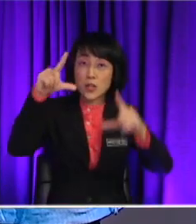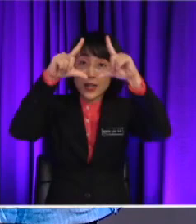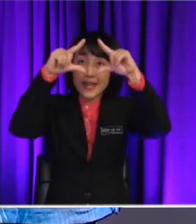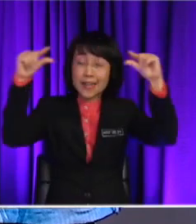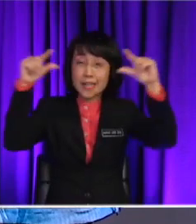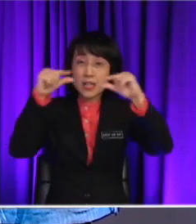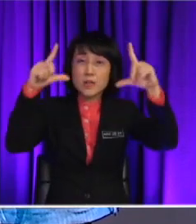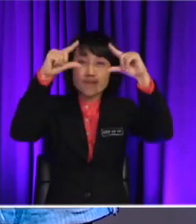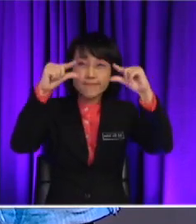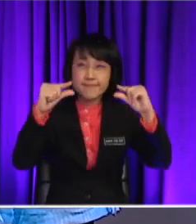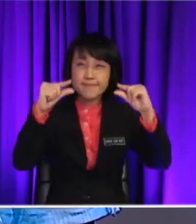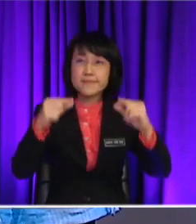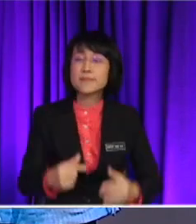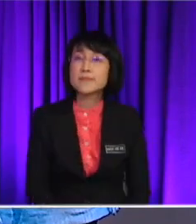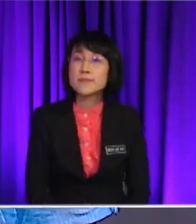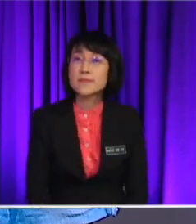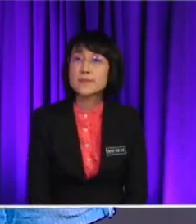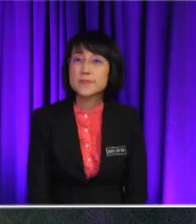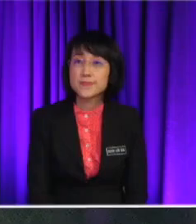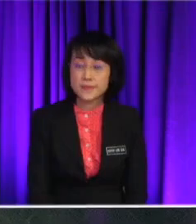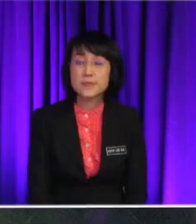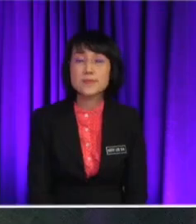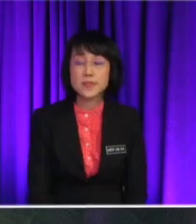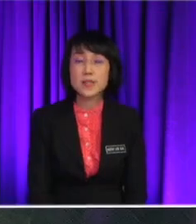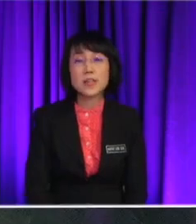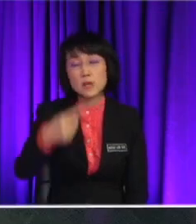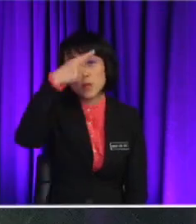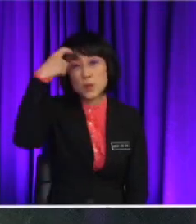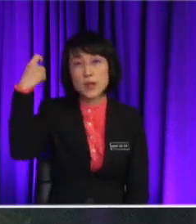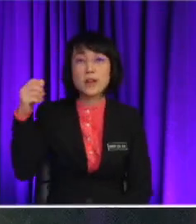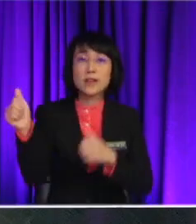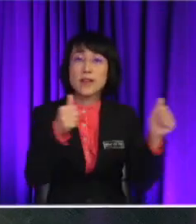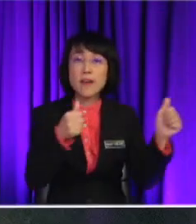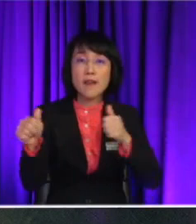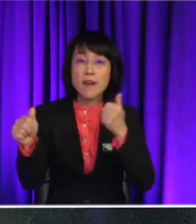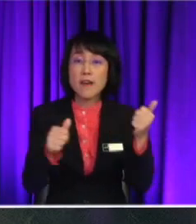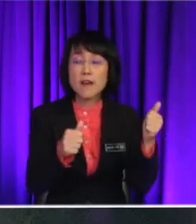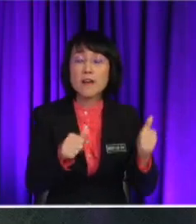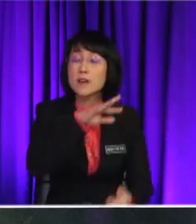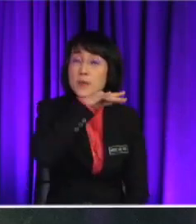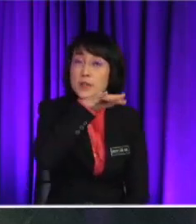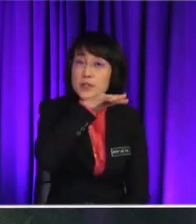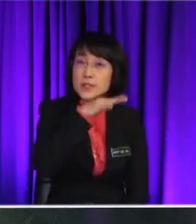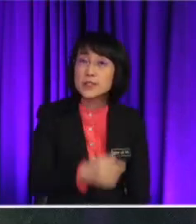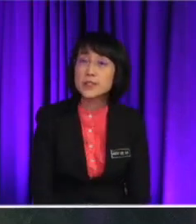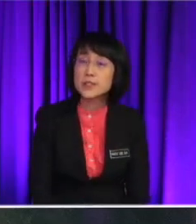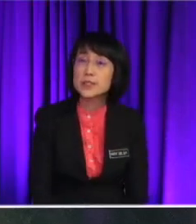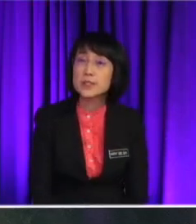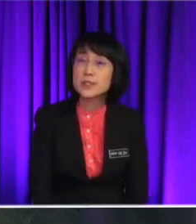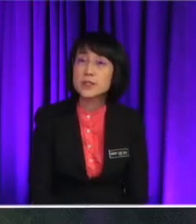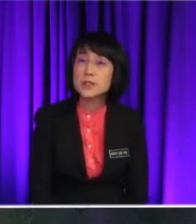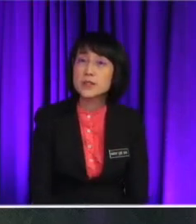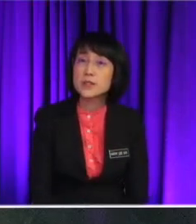effects for our air pollution, right? Mm-hmm. Okay. So, now let's move on to see what are those